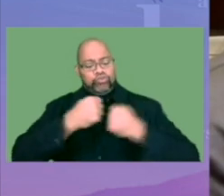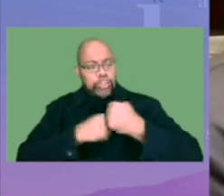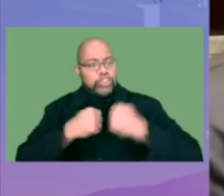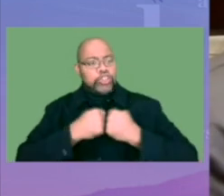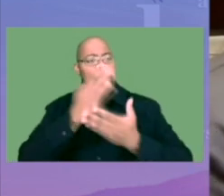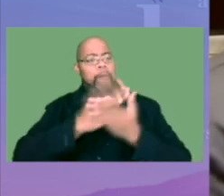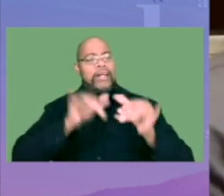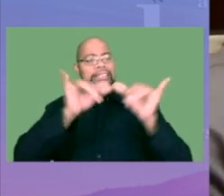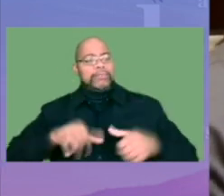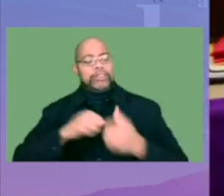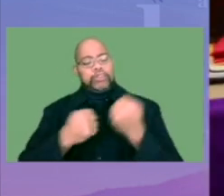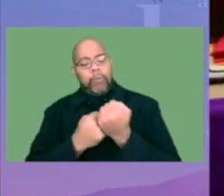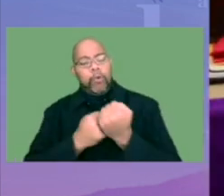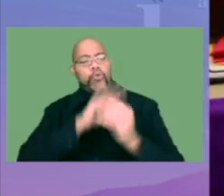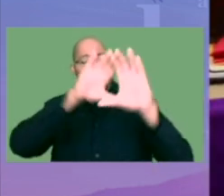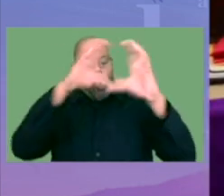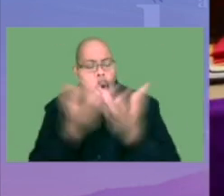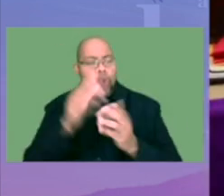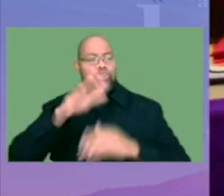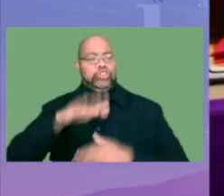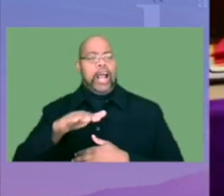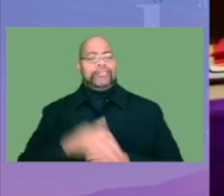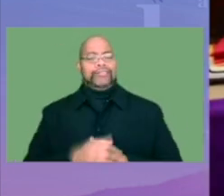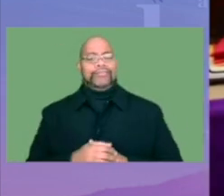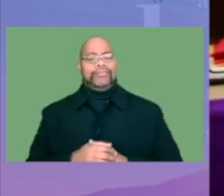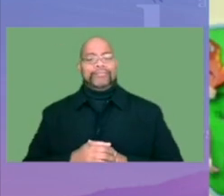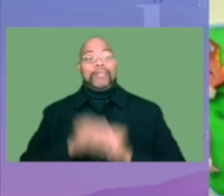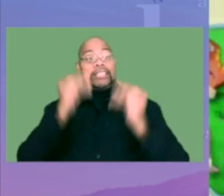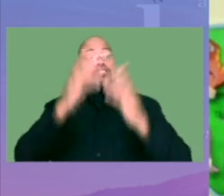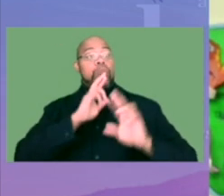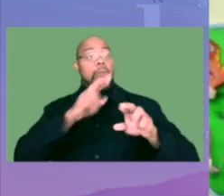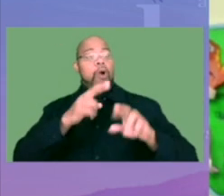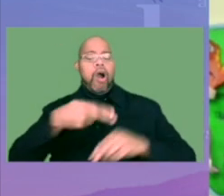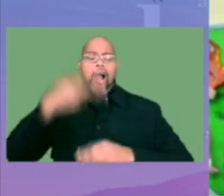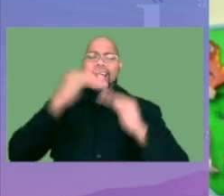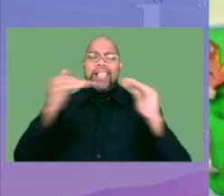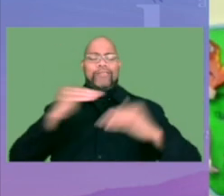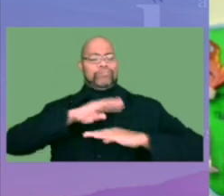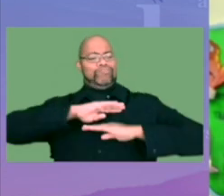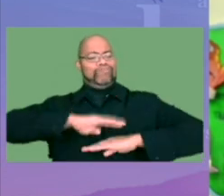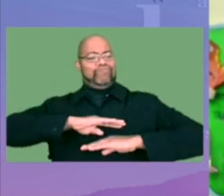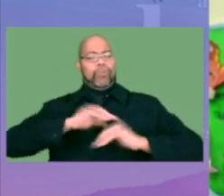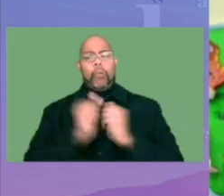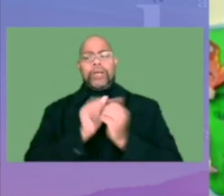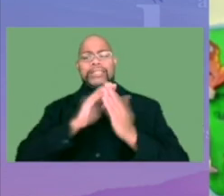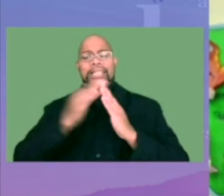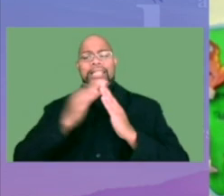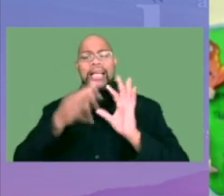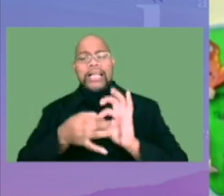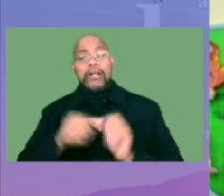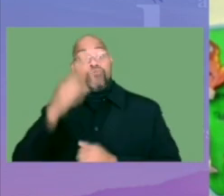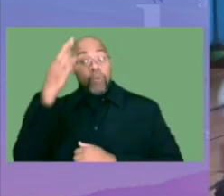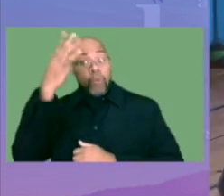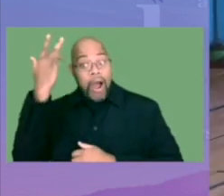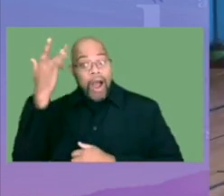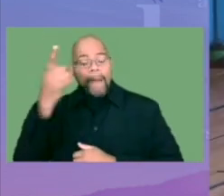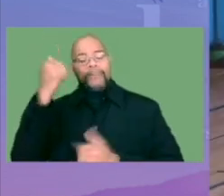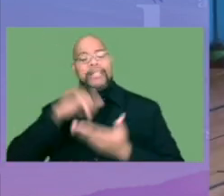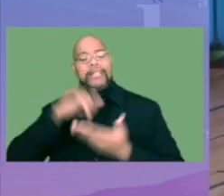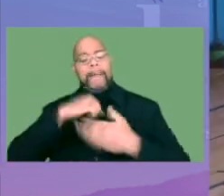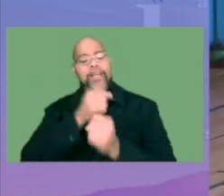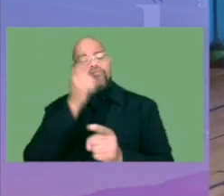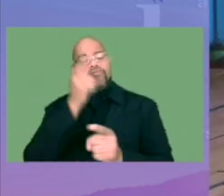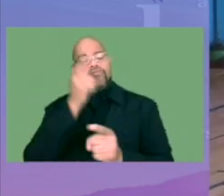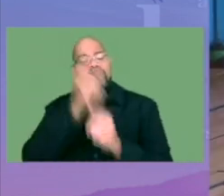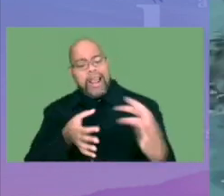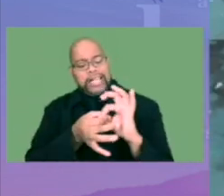part of a system that supports the whole child. Teachers report high levels of satisfaction with CityConnects because it creates the right